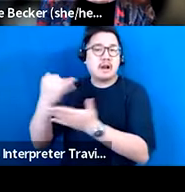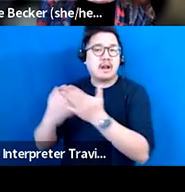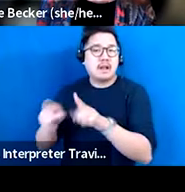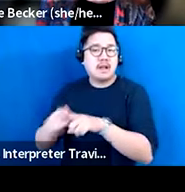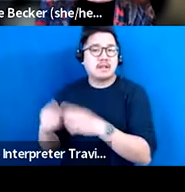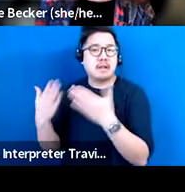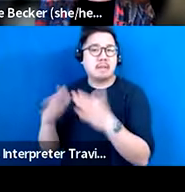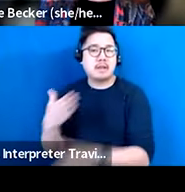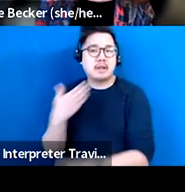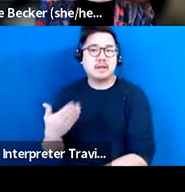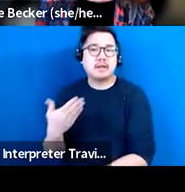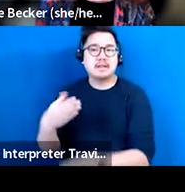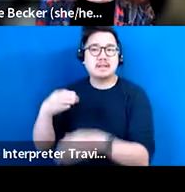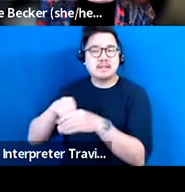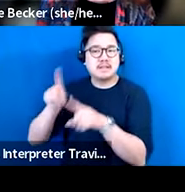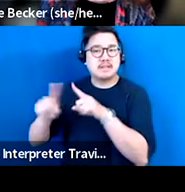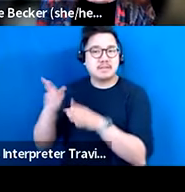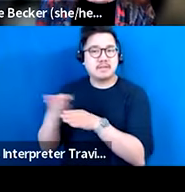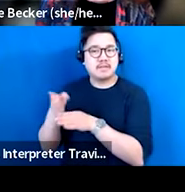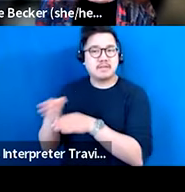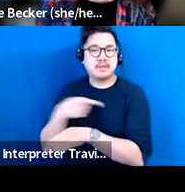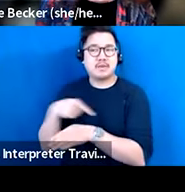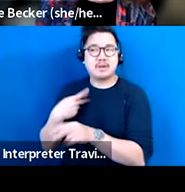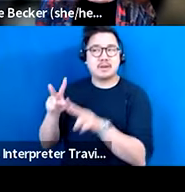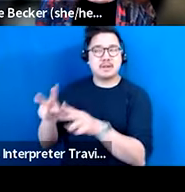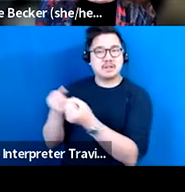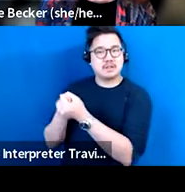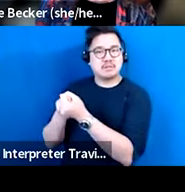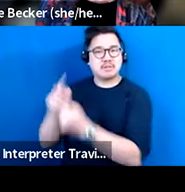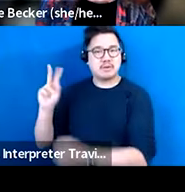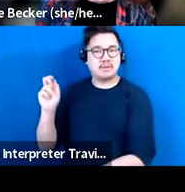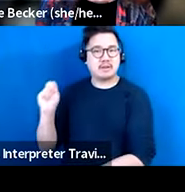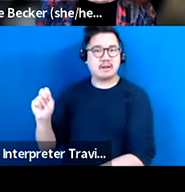sectoral intersections. And we really look forward to supporting this work with PSRC.